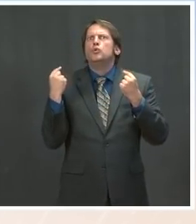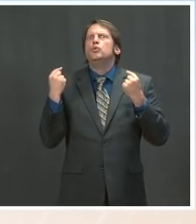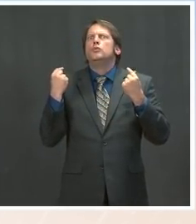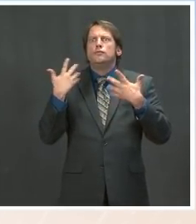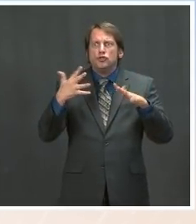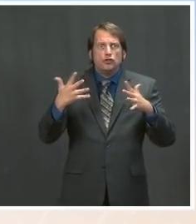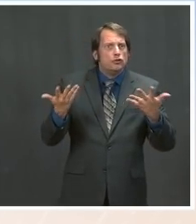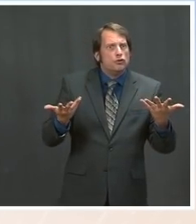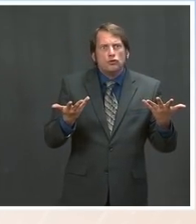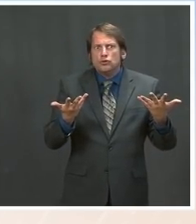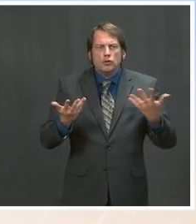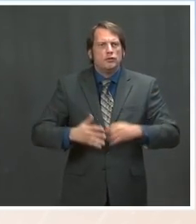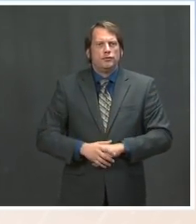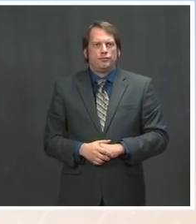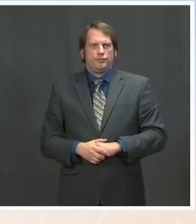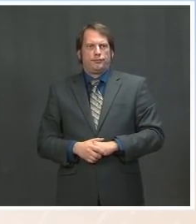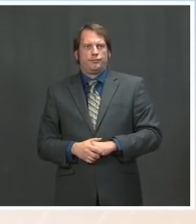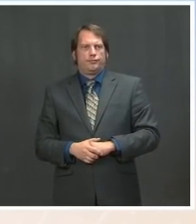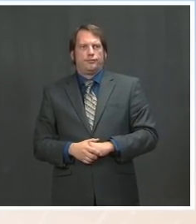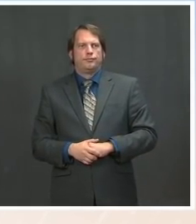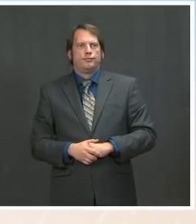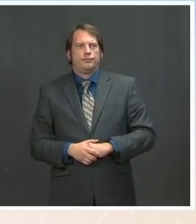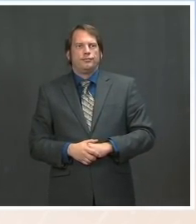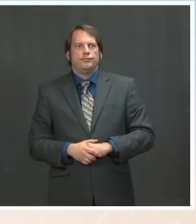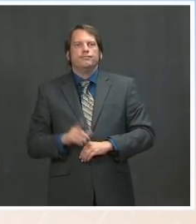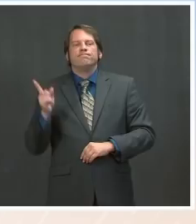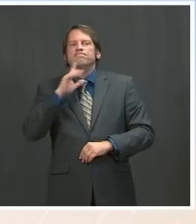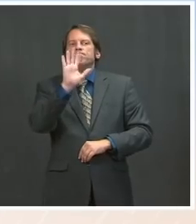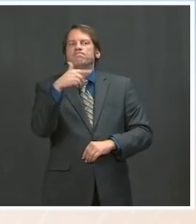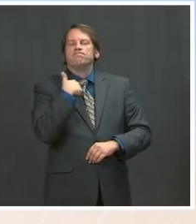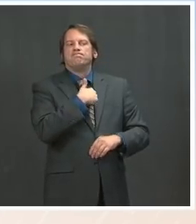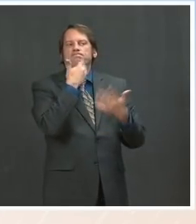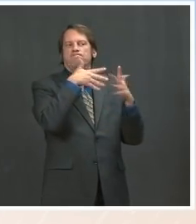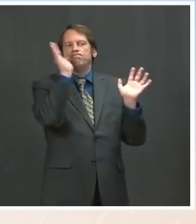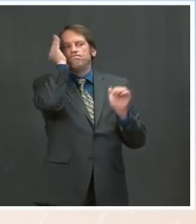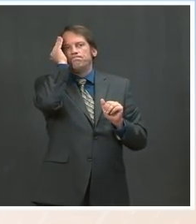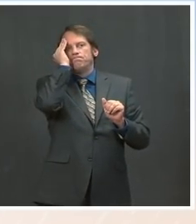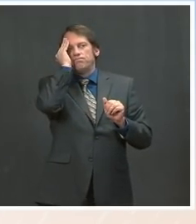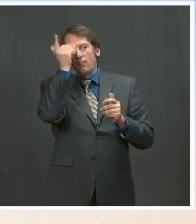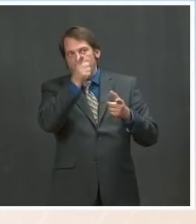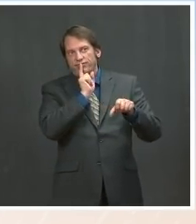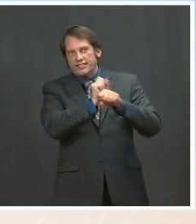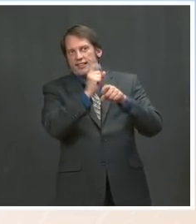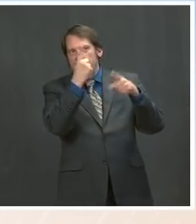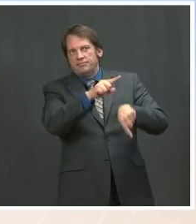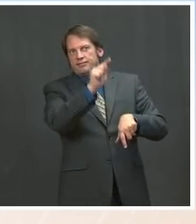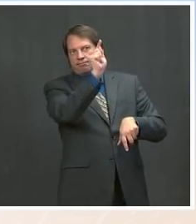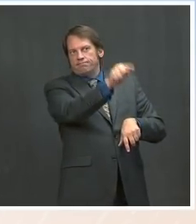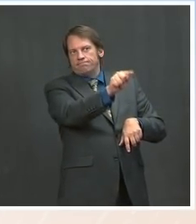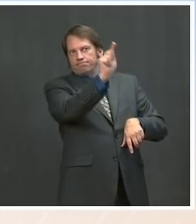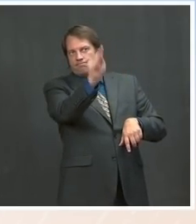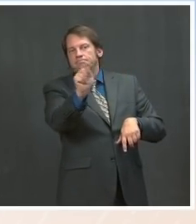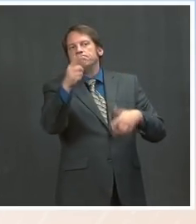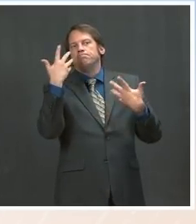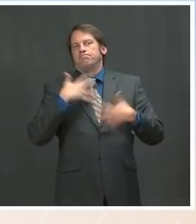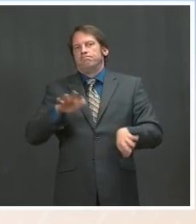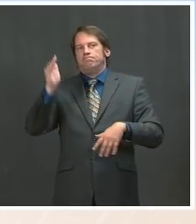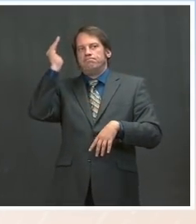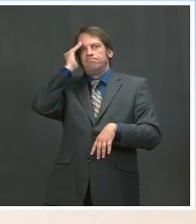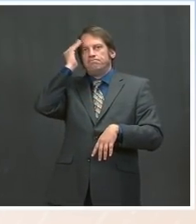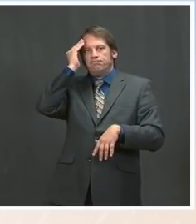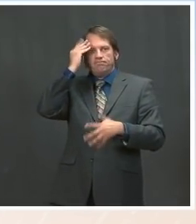Ms. We are certainly aware of them. We've seen the reports. And we, of course, defer to law enforcement and other authorities who are